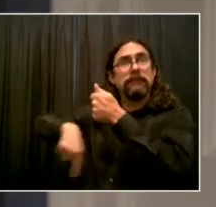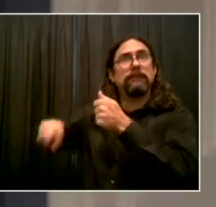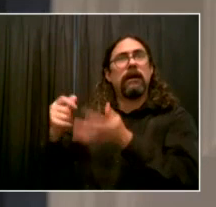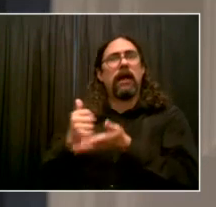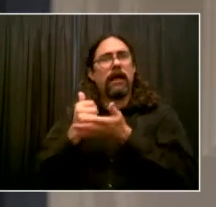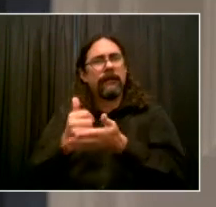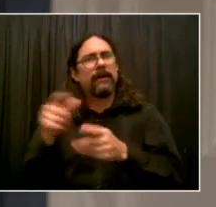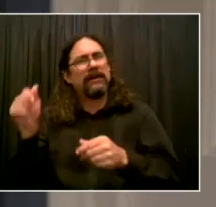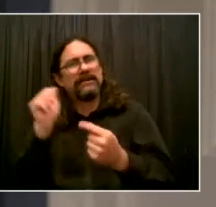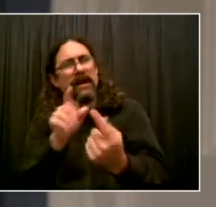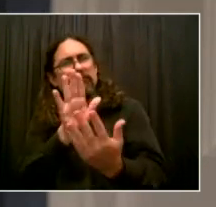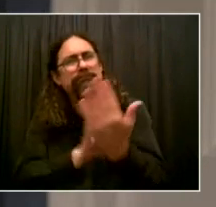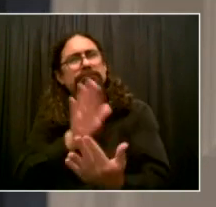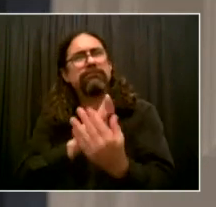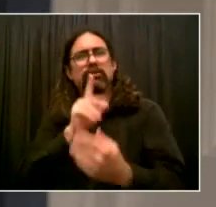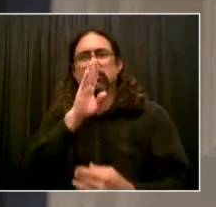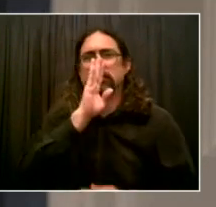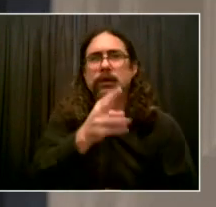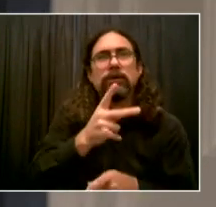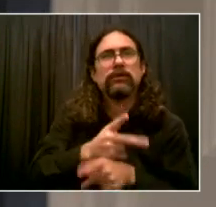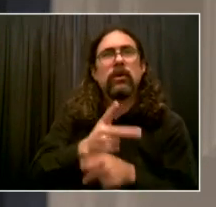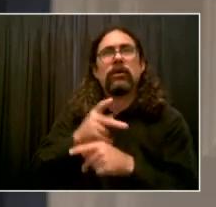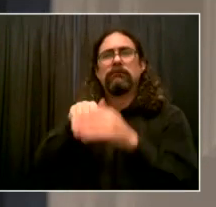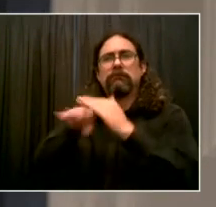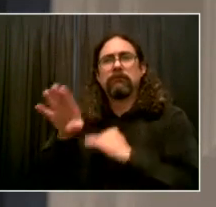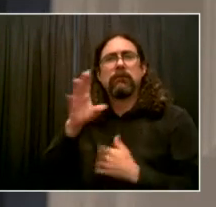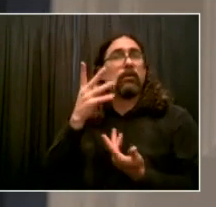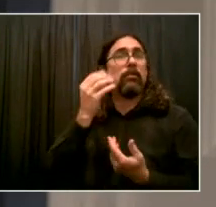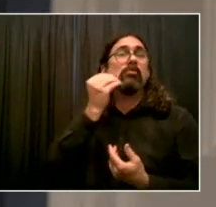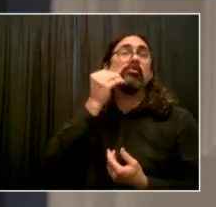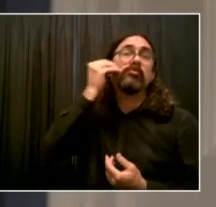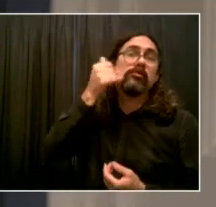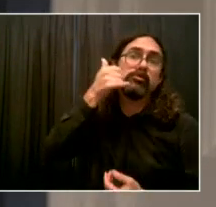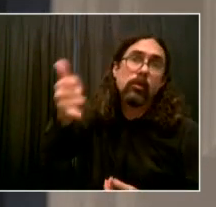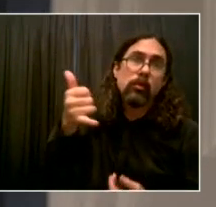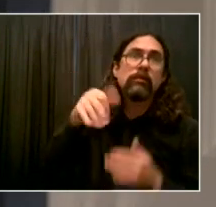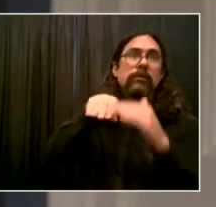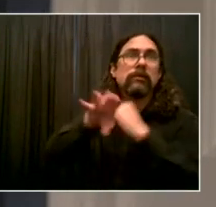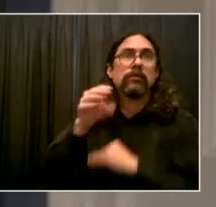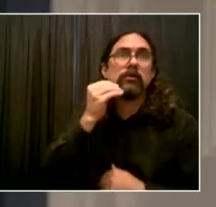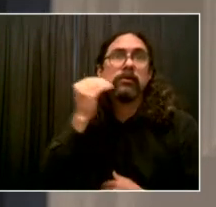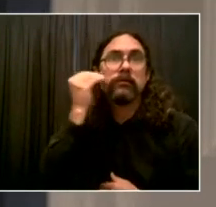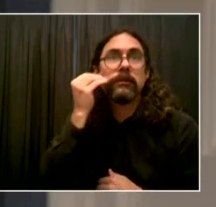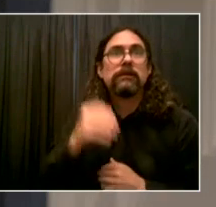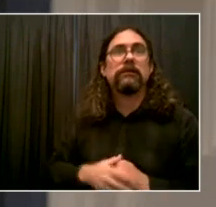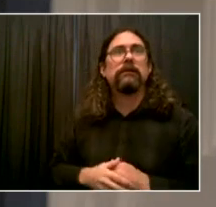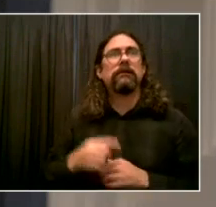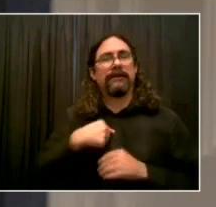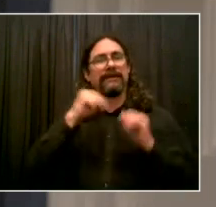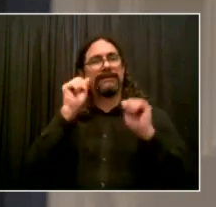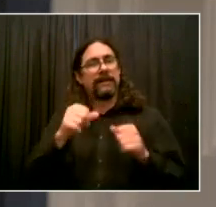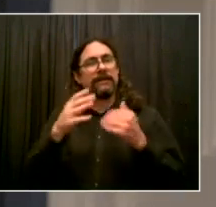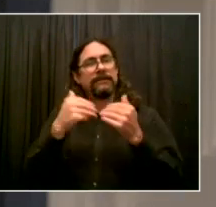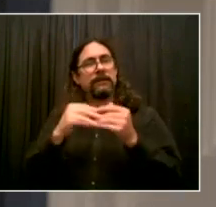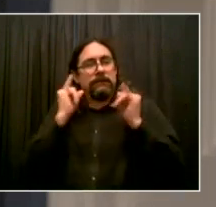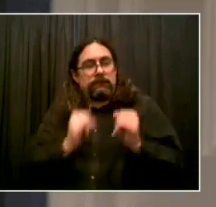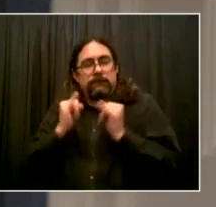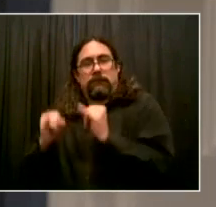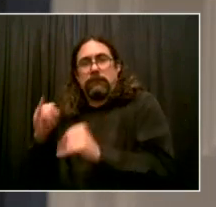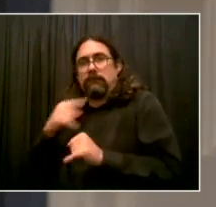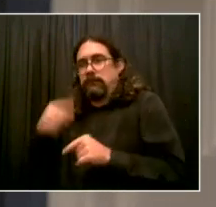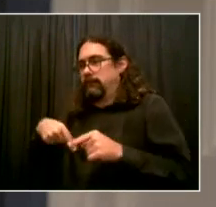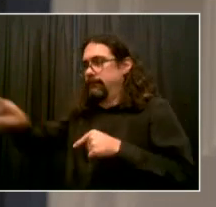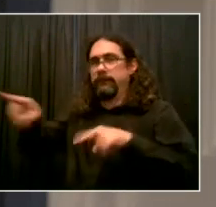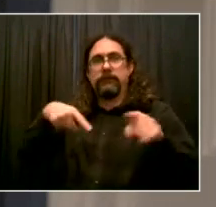to help them navigate our health care system, and to help them to live a healthier life. Launching the Public Health Corps today